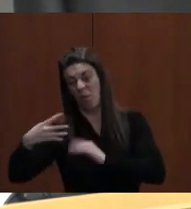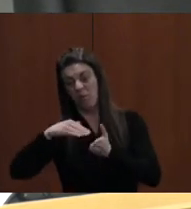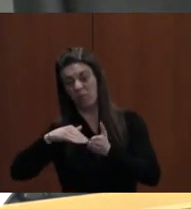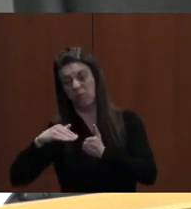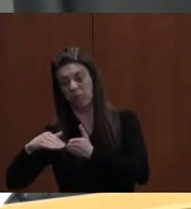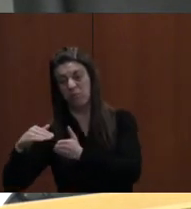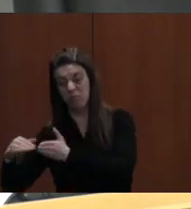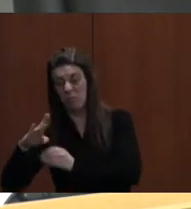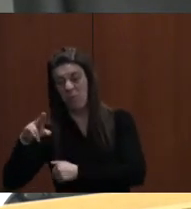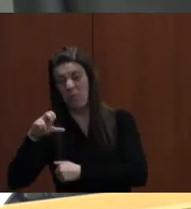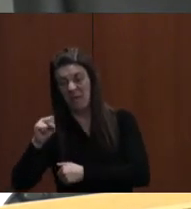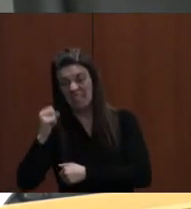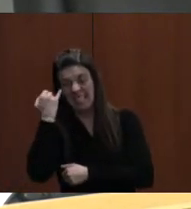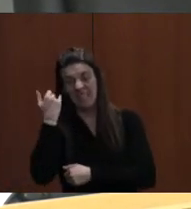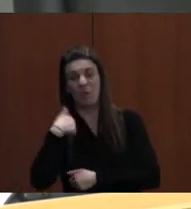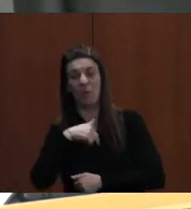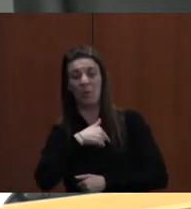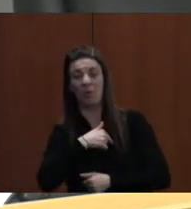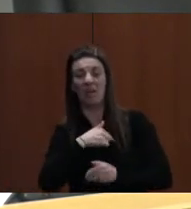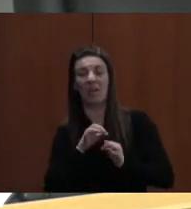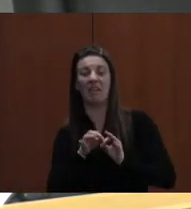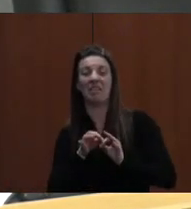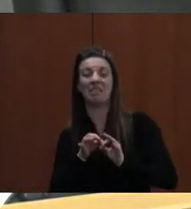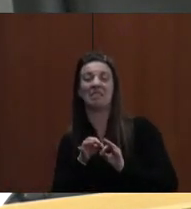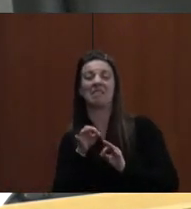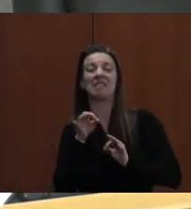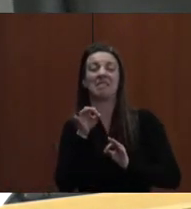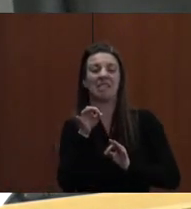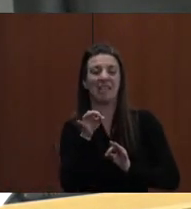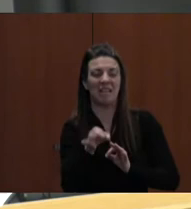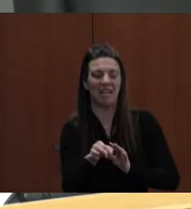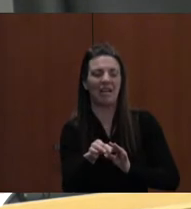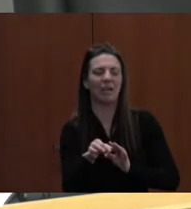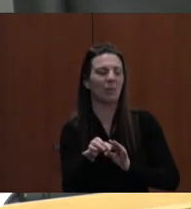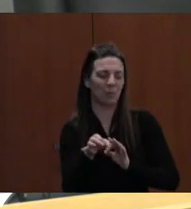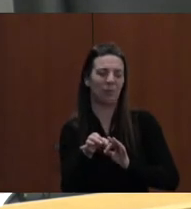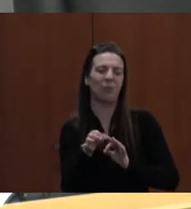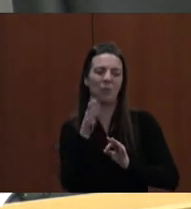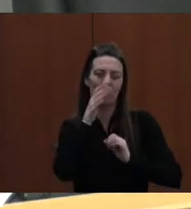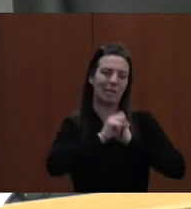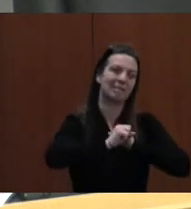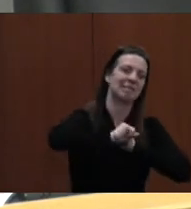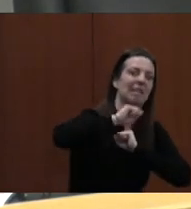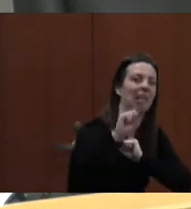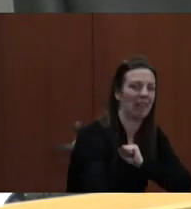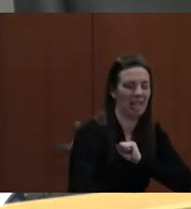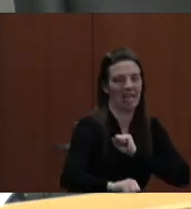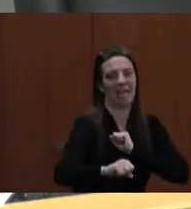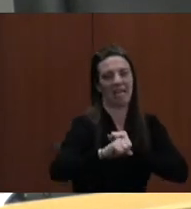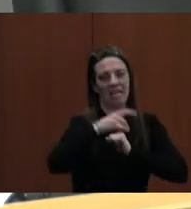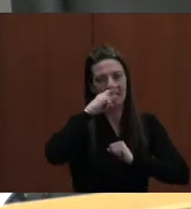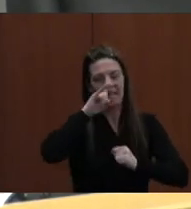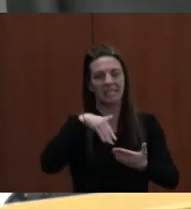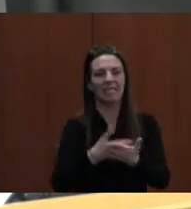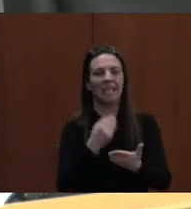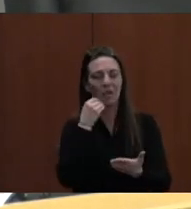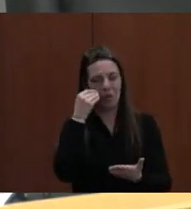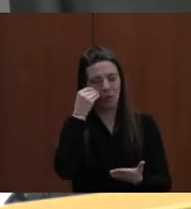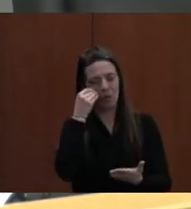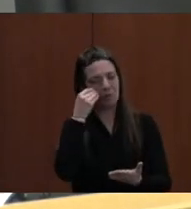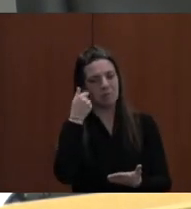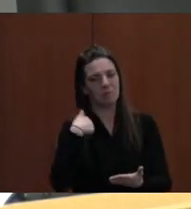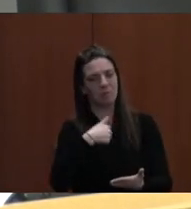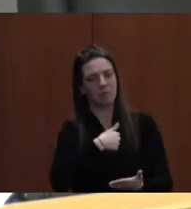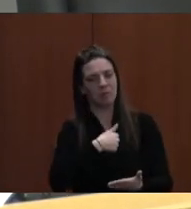WOULD GET DELAYED ANYWHERE IN THAT MIX, WE SUDDENLY COULD HAVE LONG DELAYS OF RETURNING STUDENTS TO HOME. WE DISCUSSED TRYING TO ISOLATE